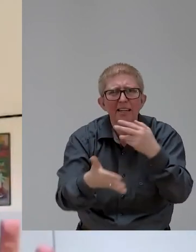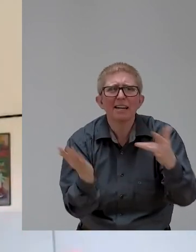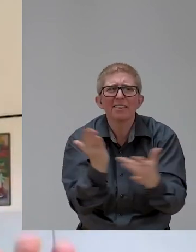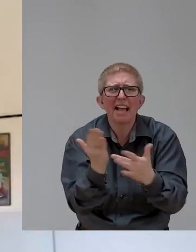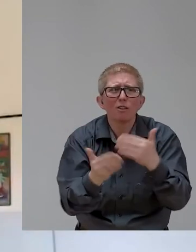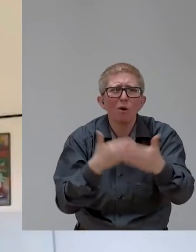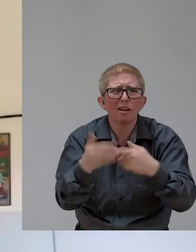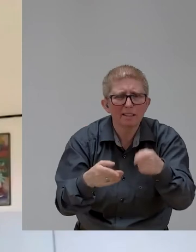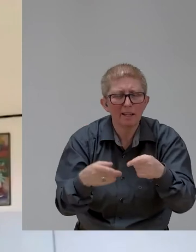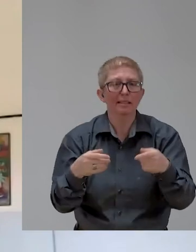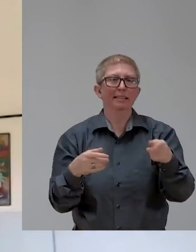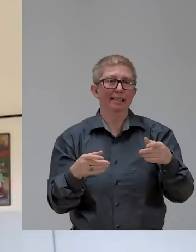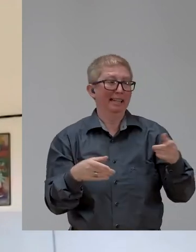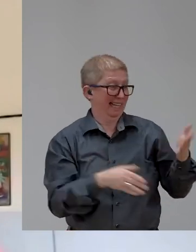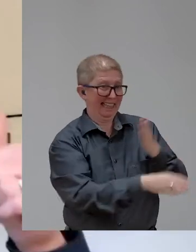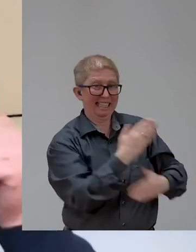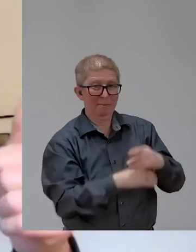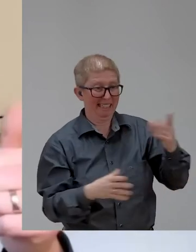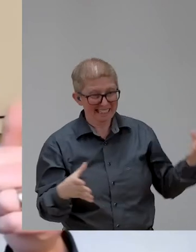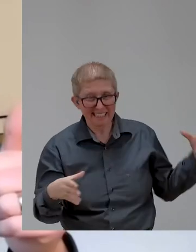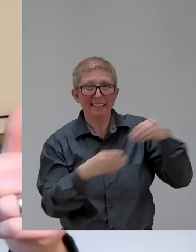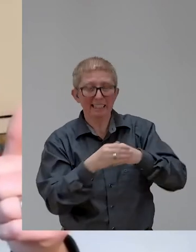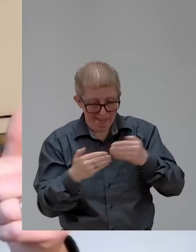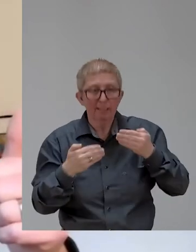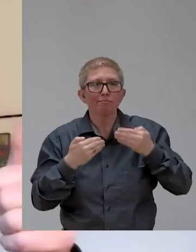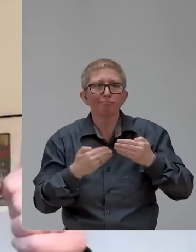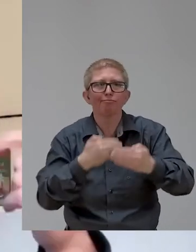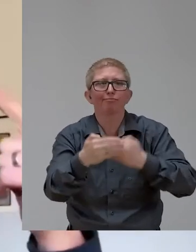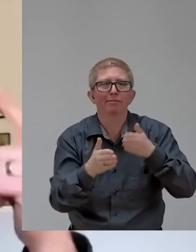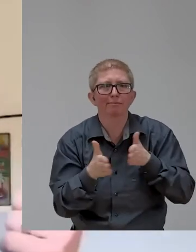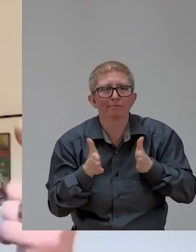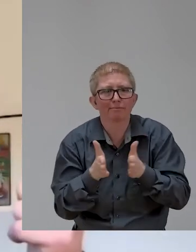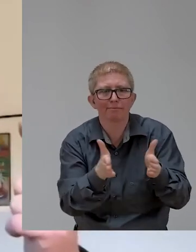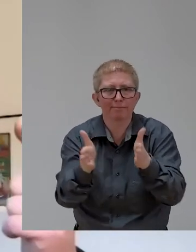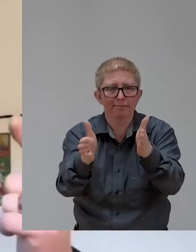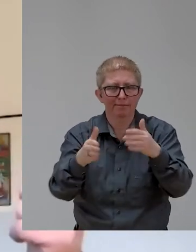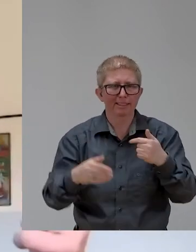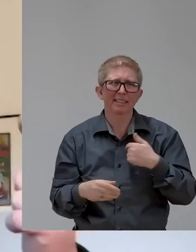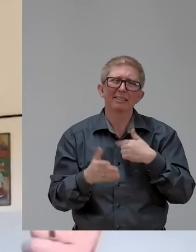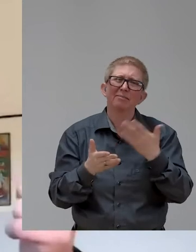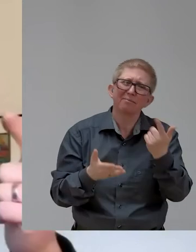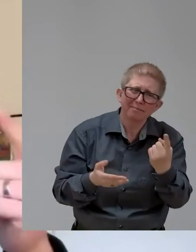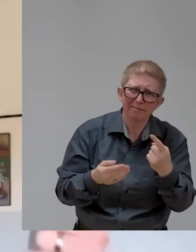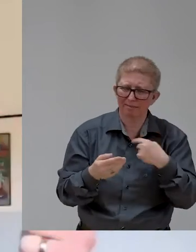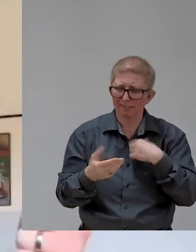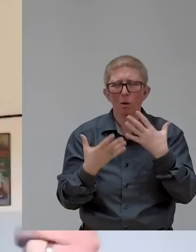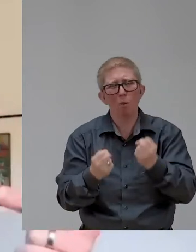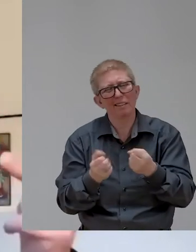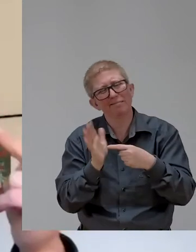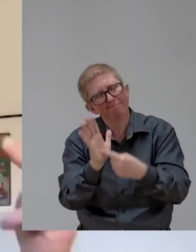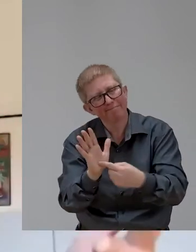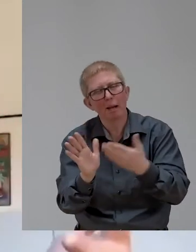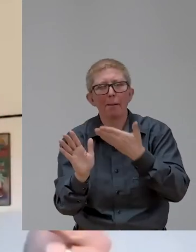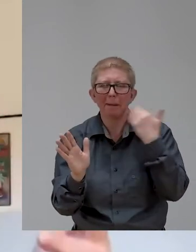those new agenda items as well. So write down your five steps, meet people where they are on knowledge, representation, and ambition,